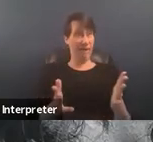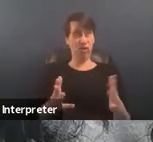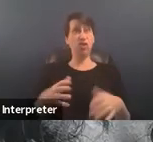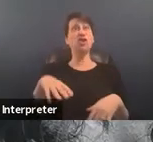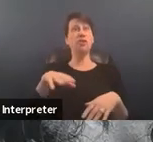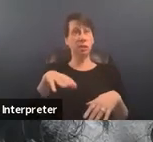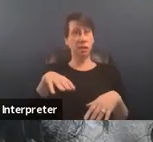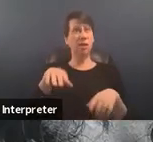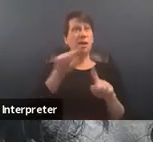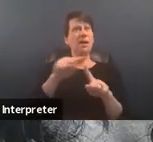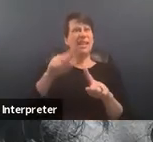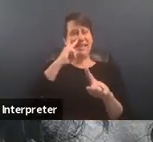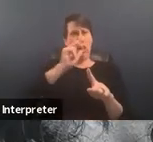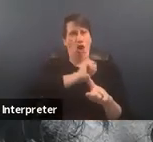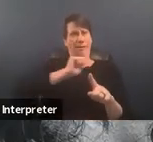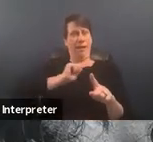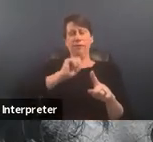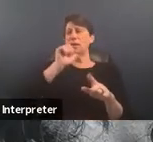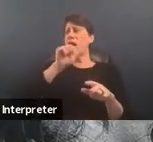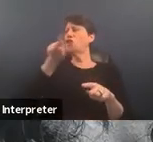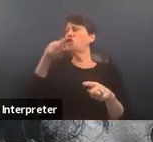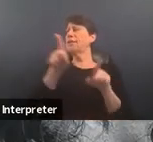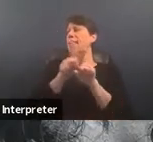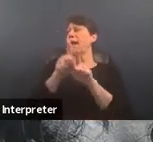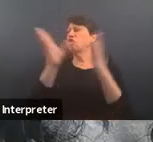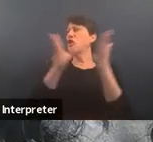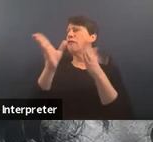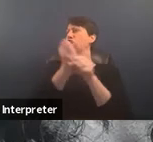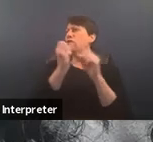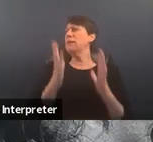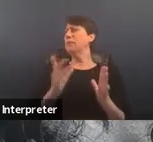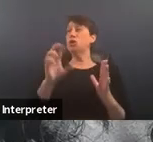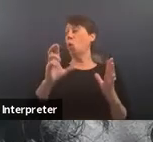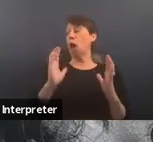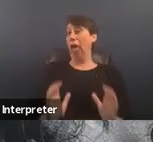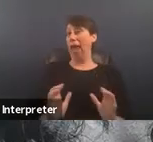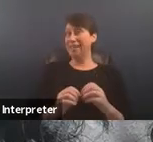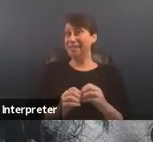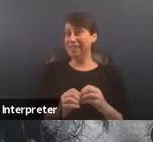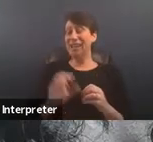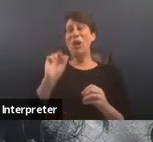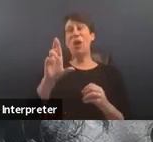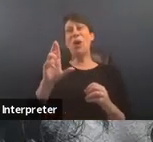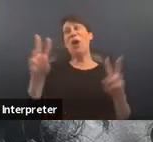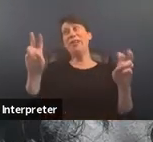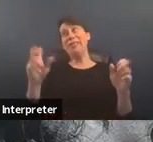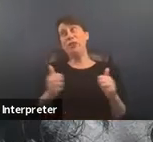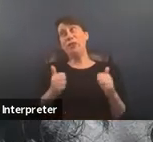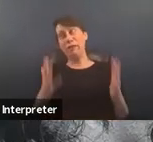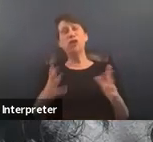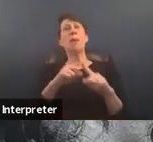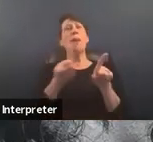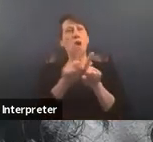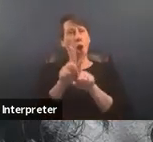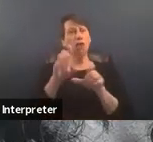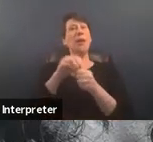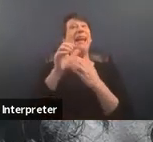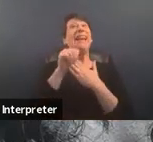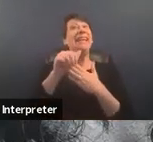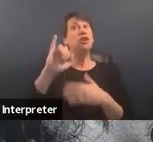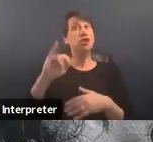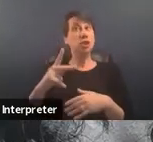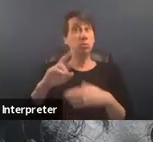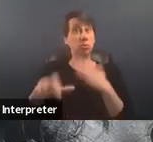see ourselves not only as service recipients or clients or survivors but also within leadership roles